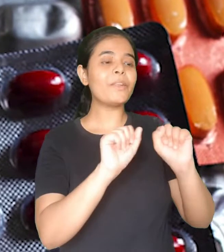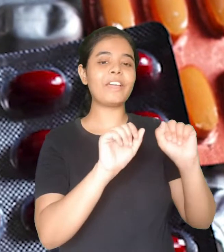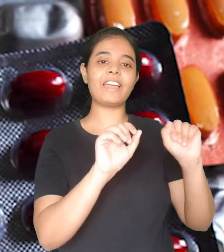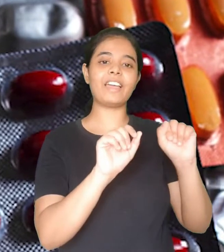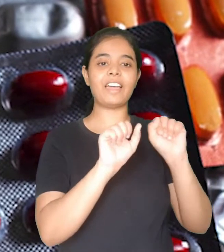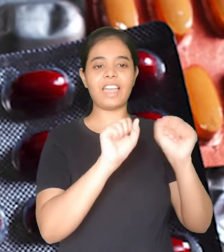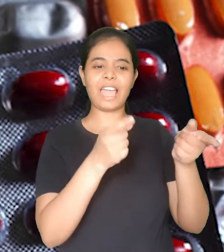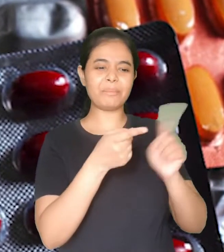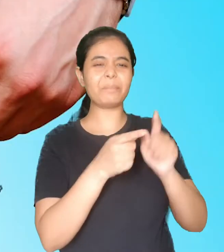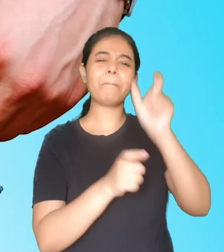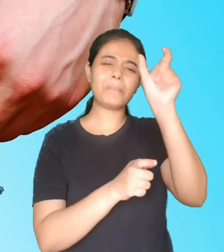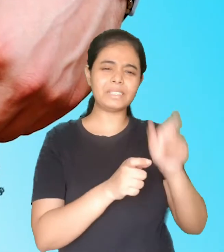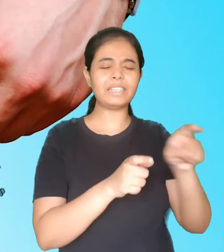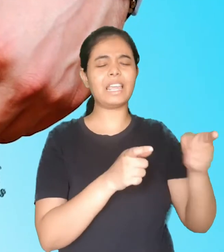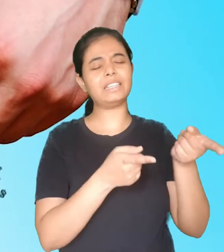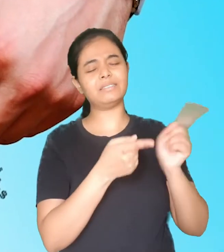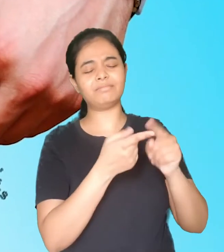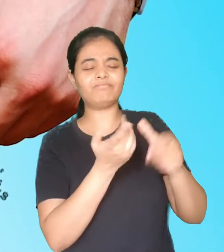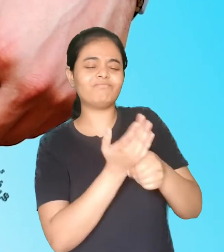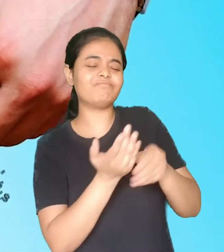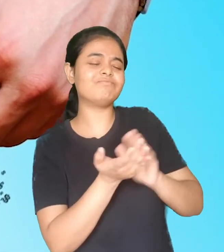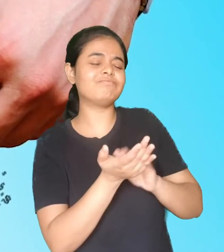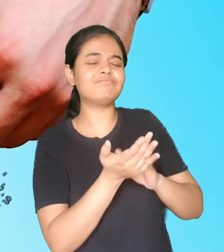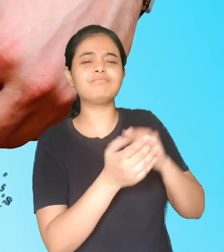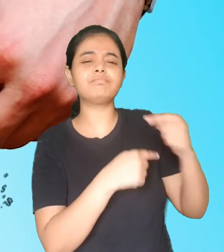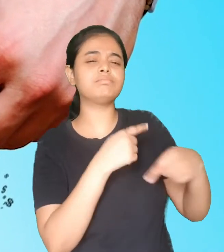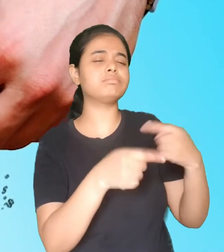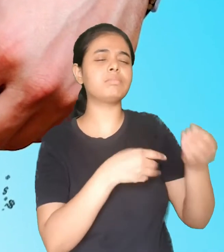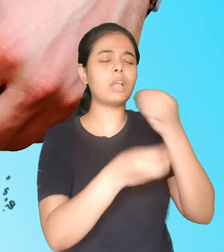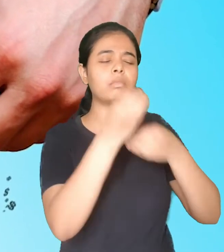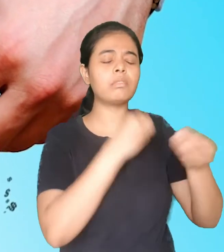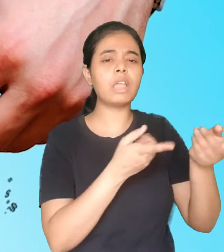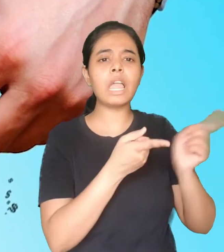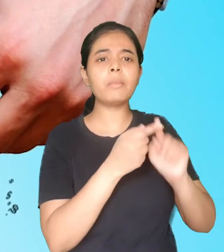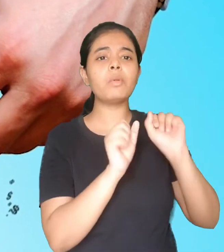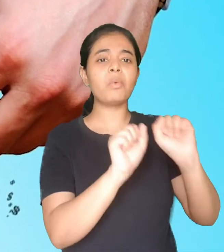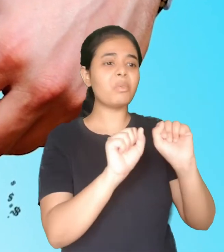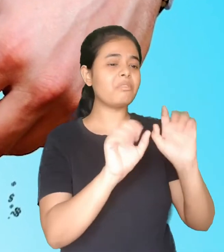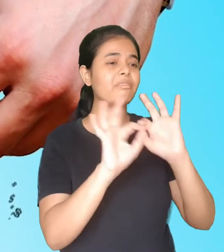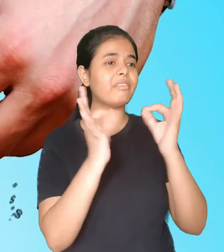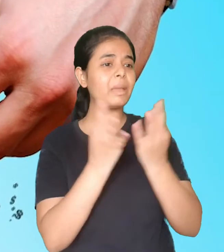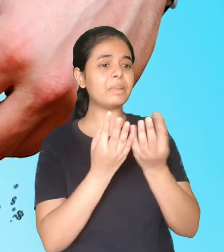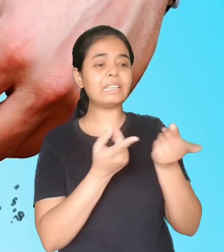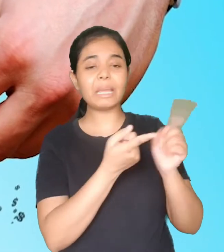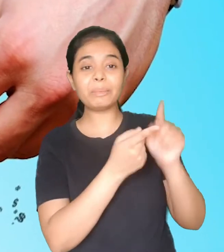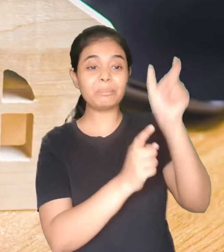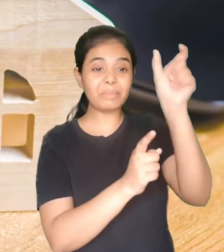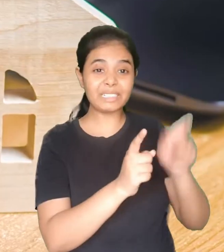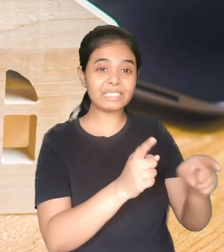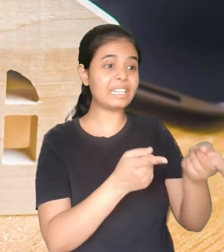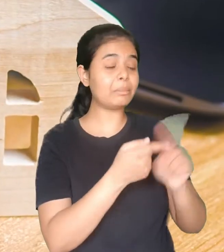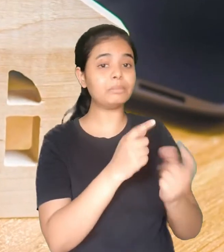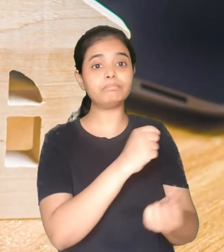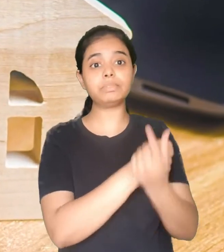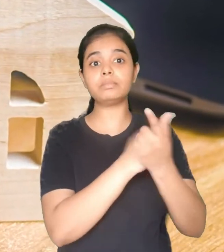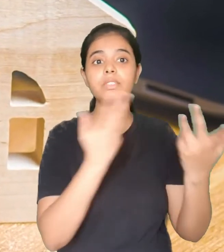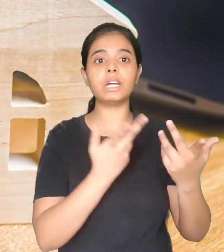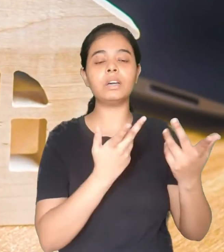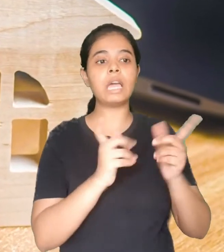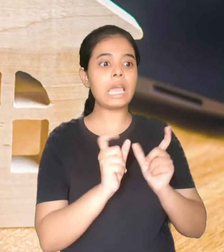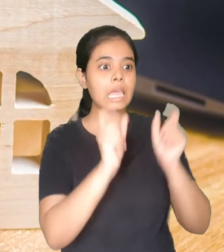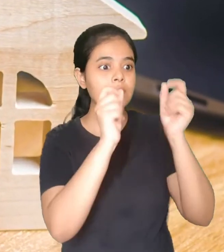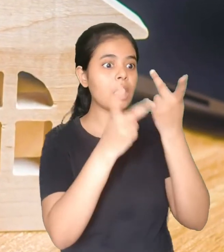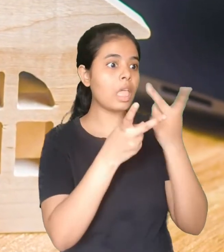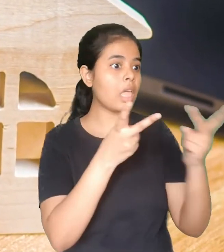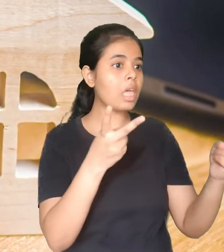caused by its use, tobacco often kills people at the peak of their wage earning capacity, badly impacting the